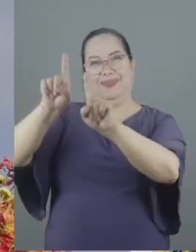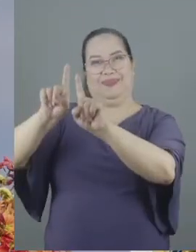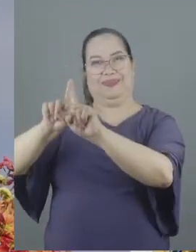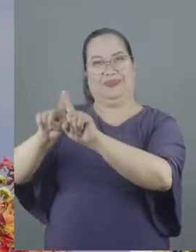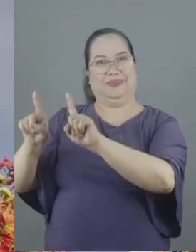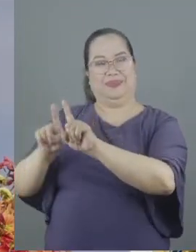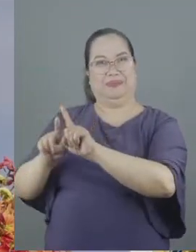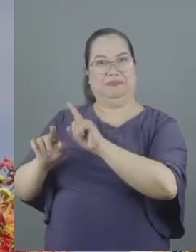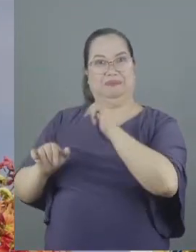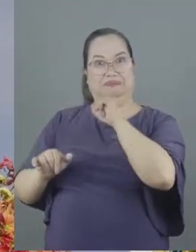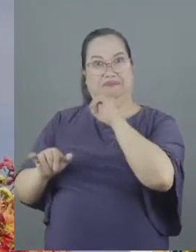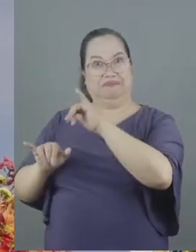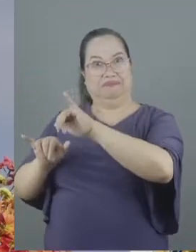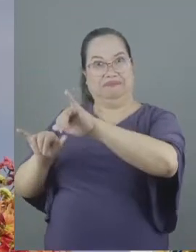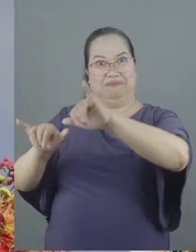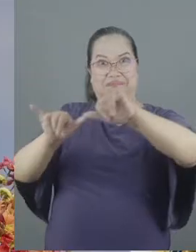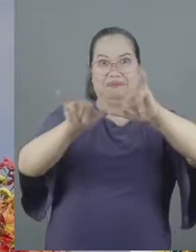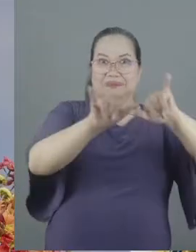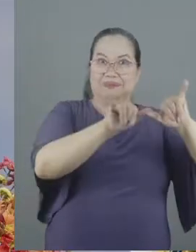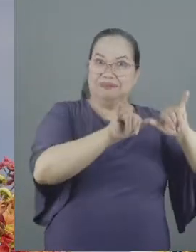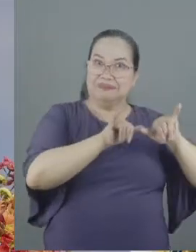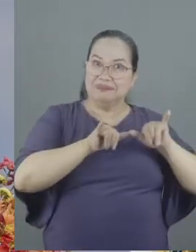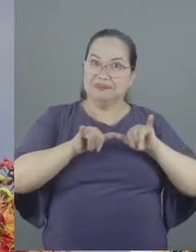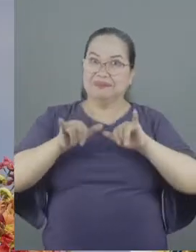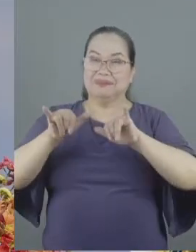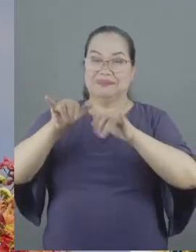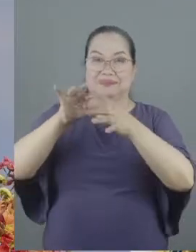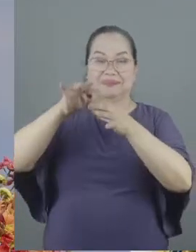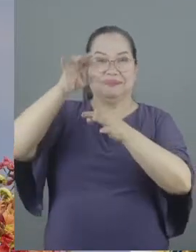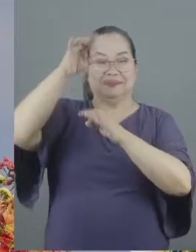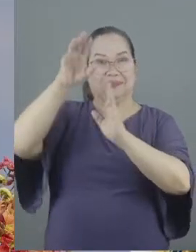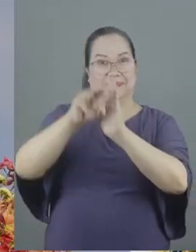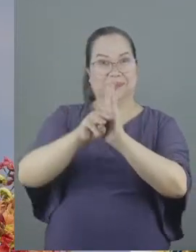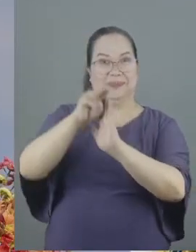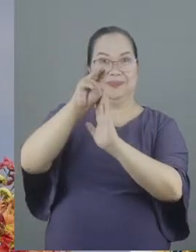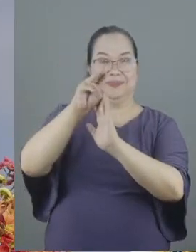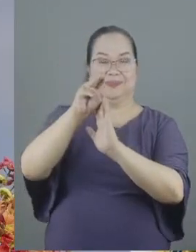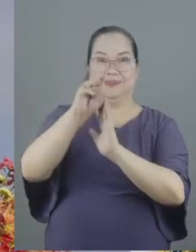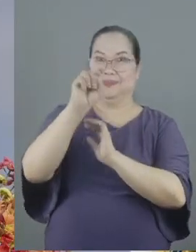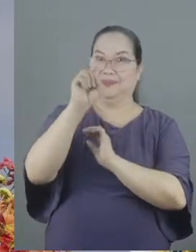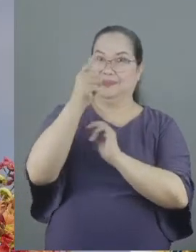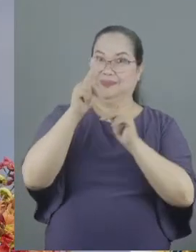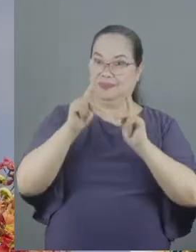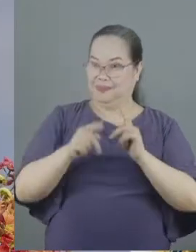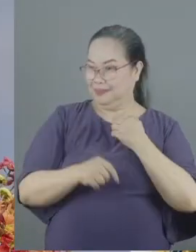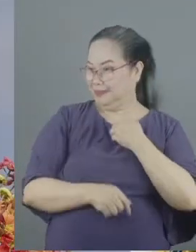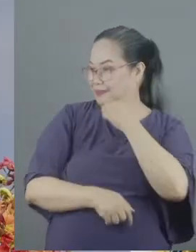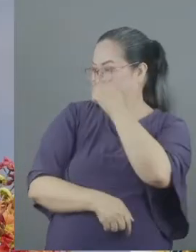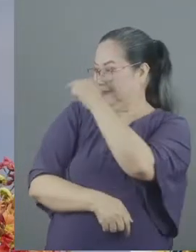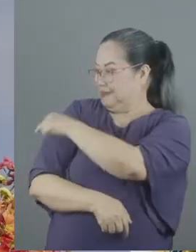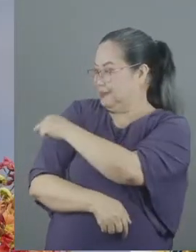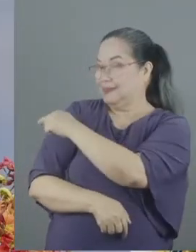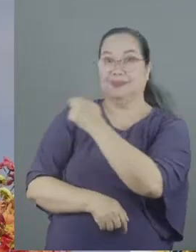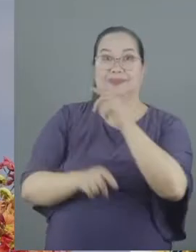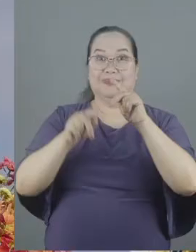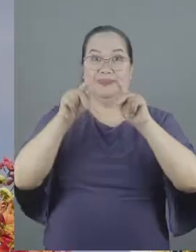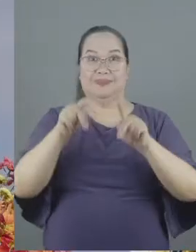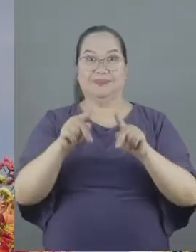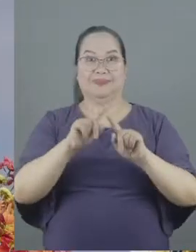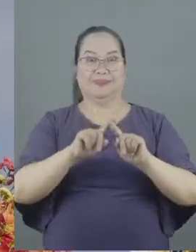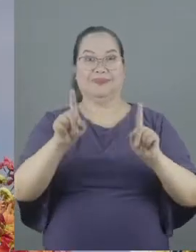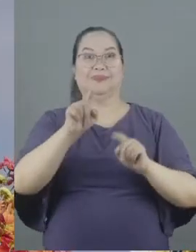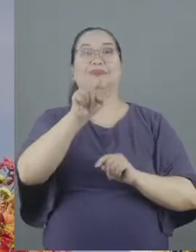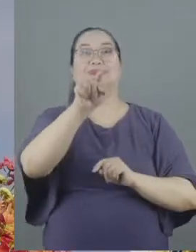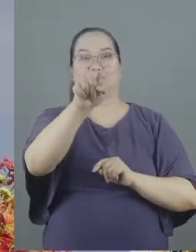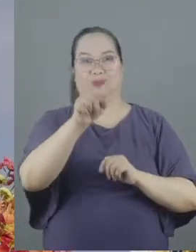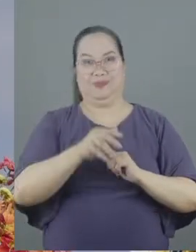on the same page of our spiritual maturity. The person seated next to you is different from you.